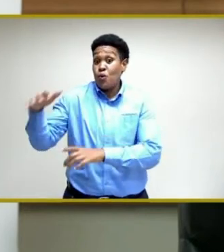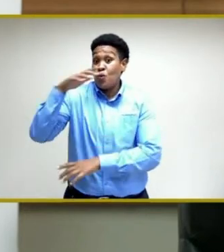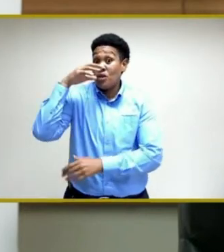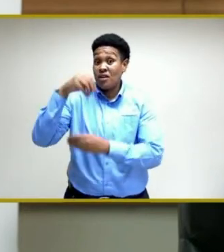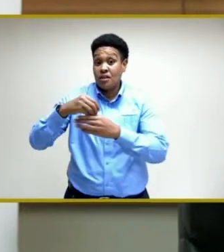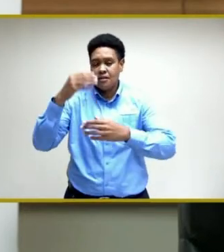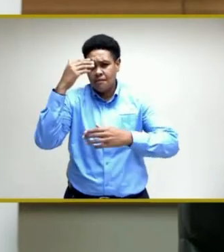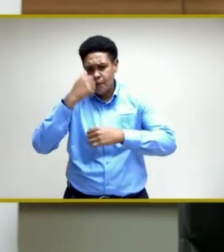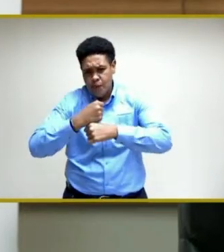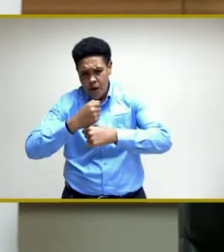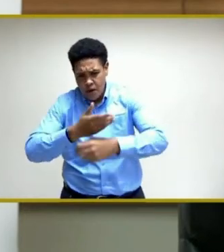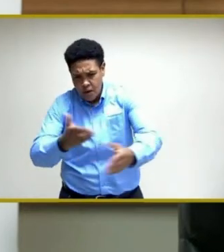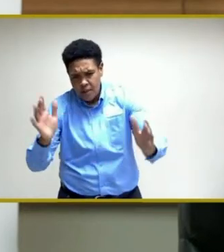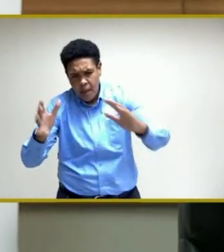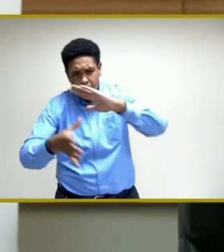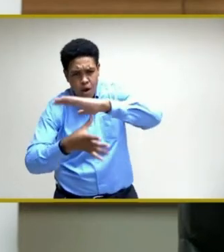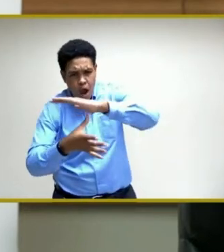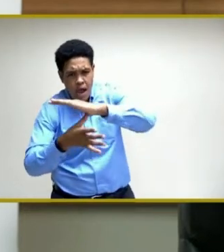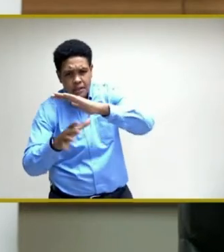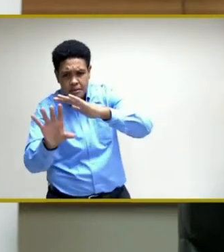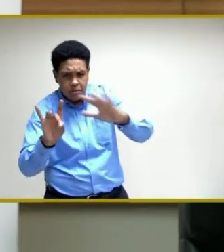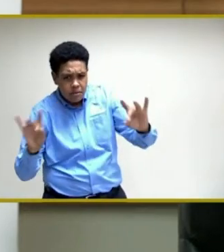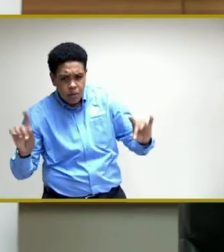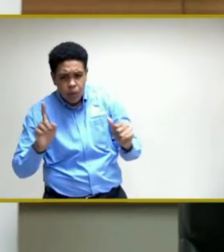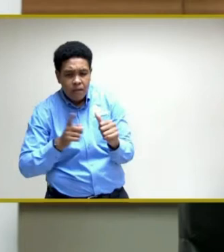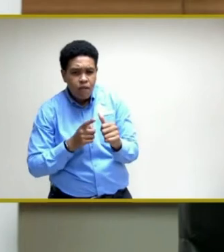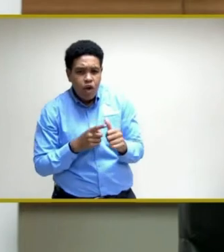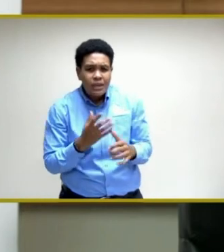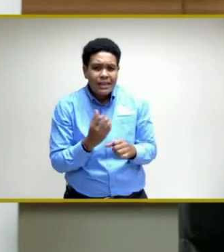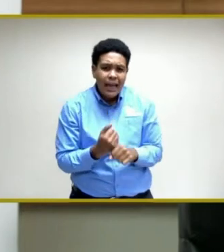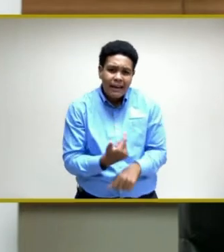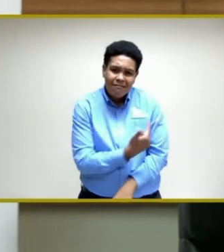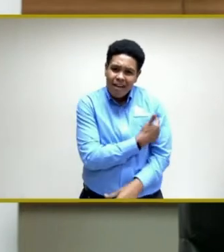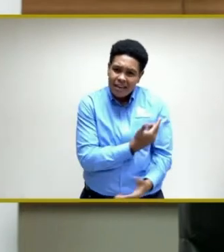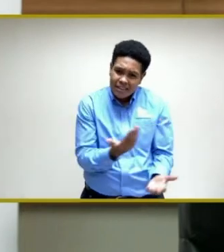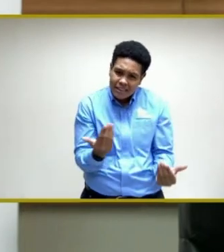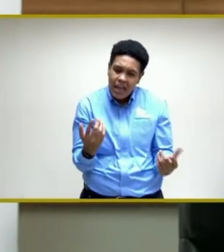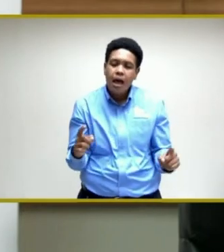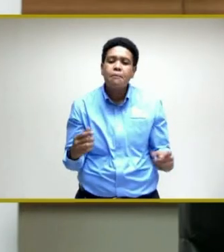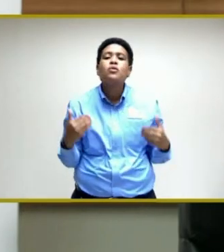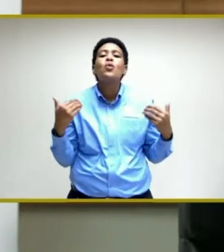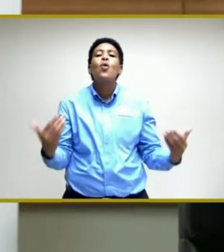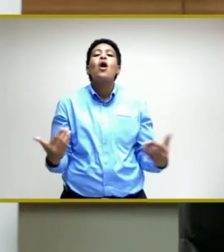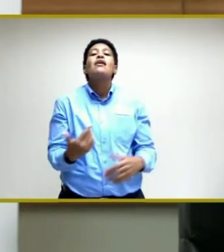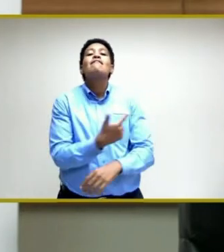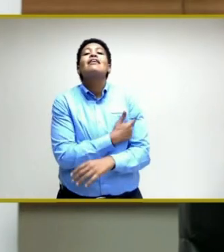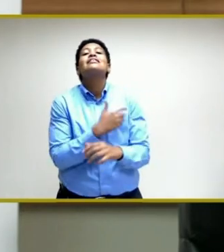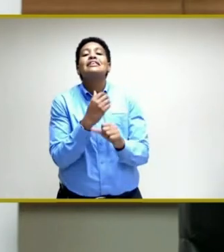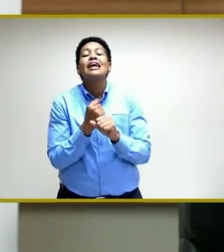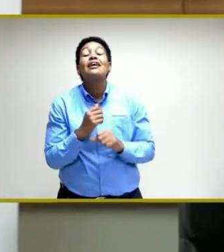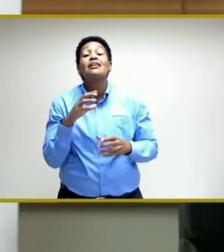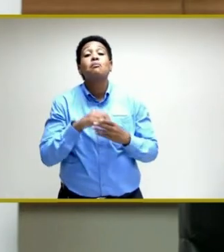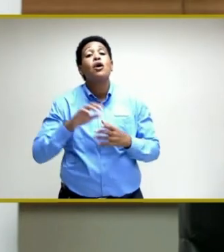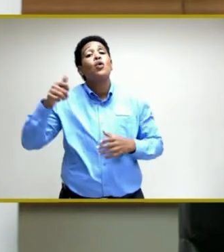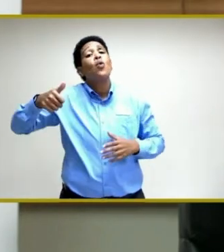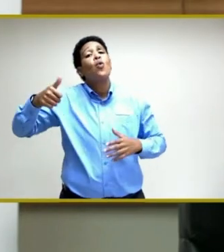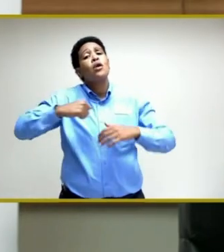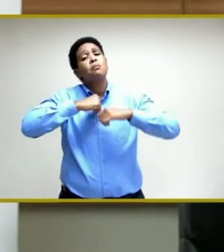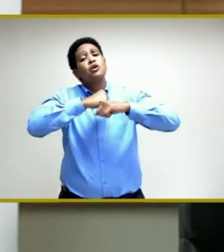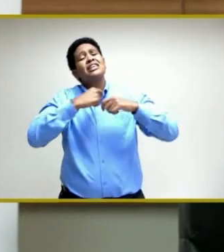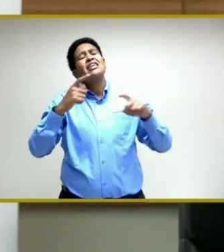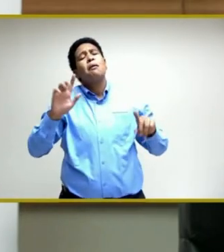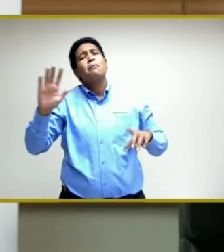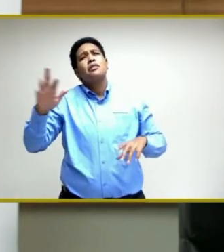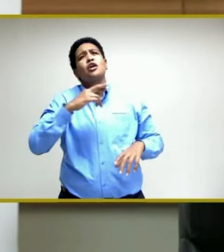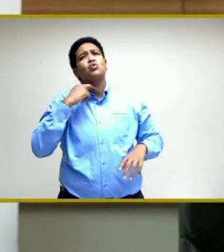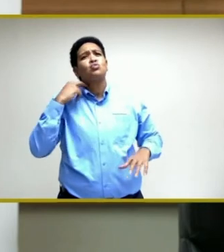line in particular. were prioritized when we first got vaccines to take the vaccine as part of their own protection and their